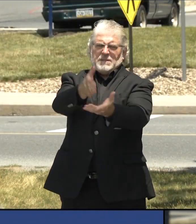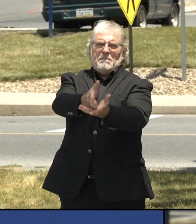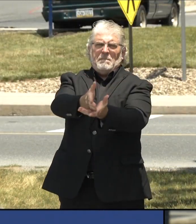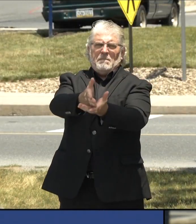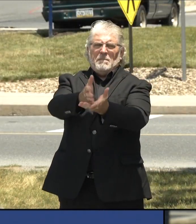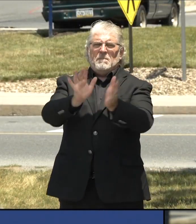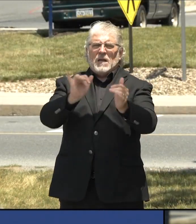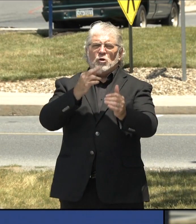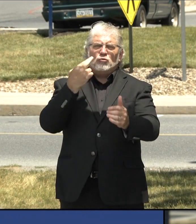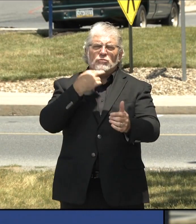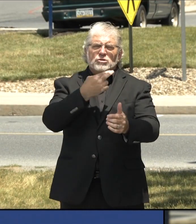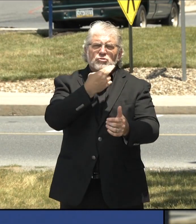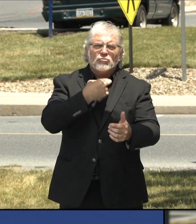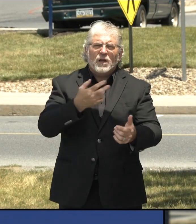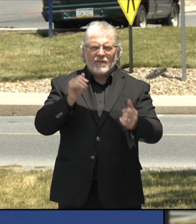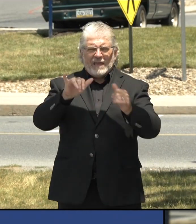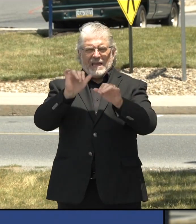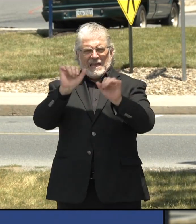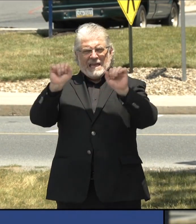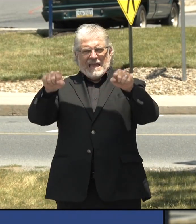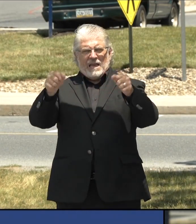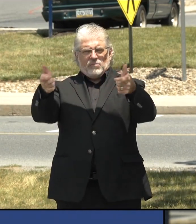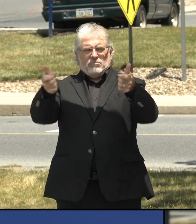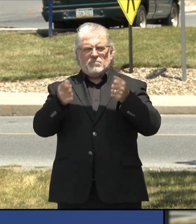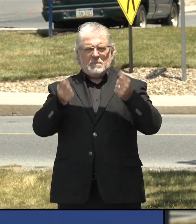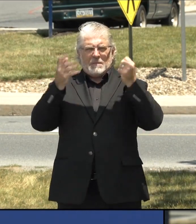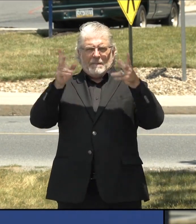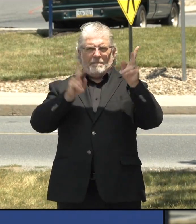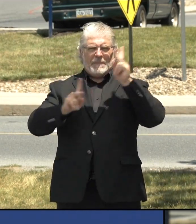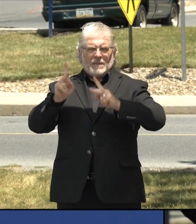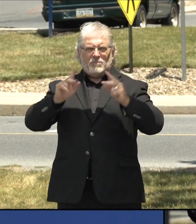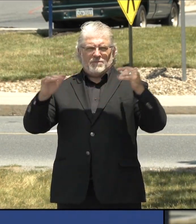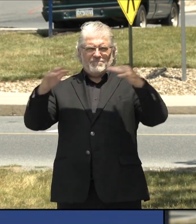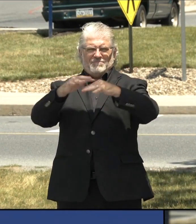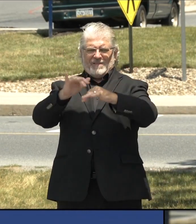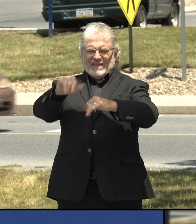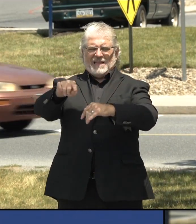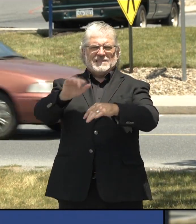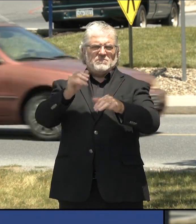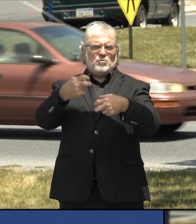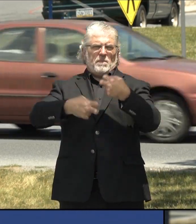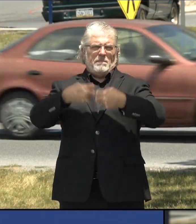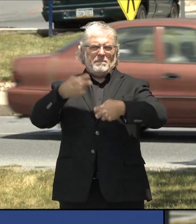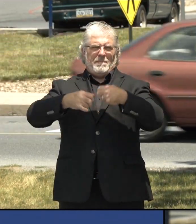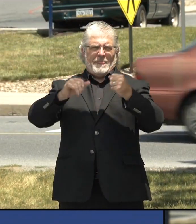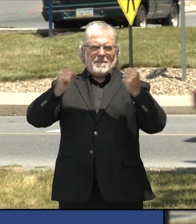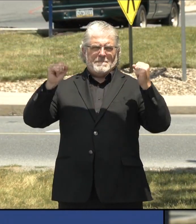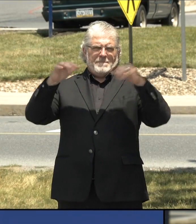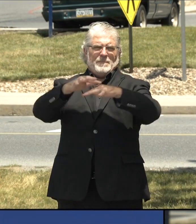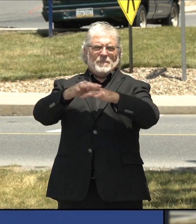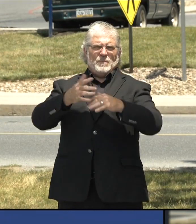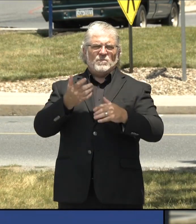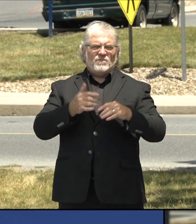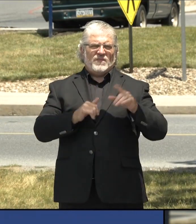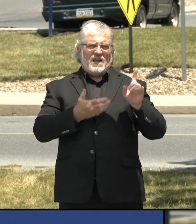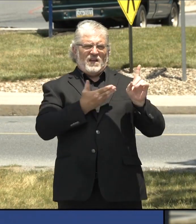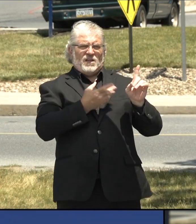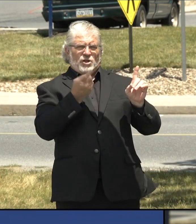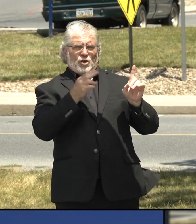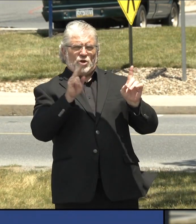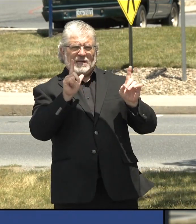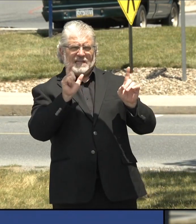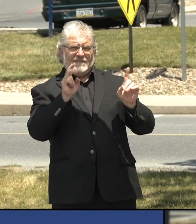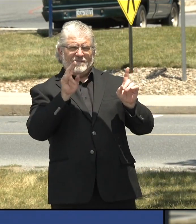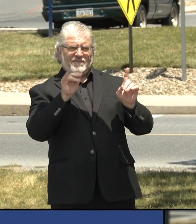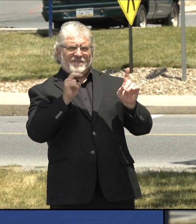That's a place that people come together. They're in close touch. That seems to be a problem. I think one of the things that Dr Levine said, we, we, we